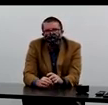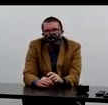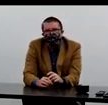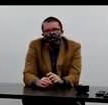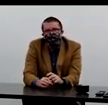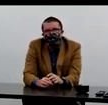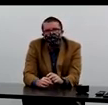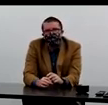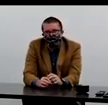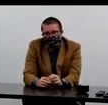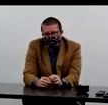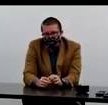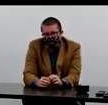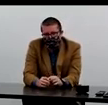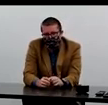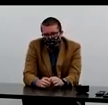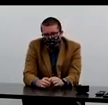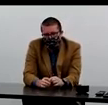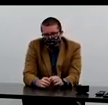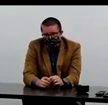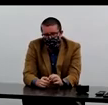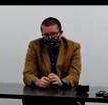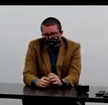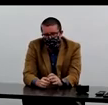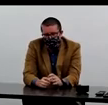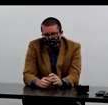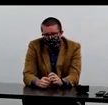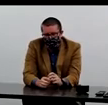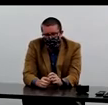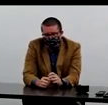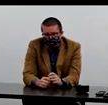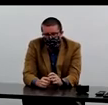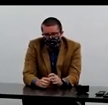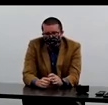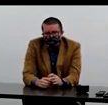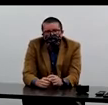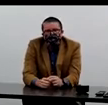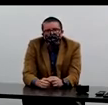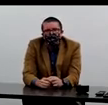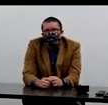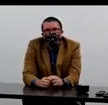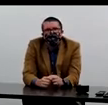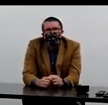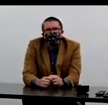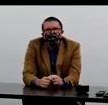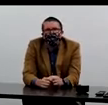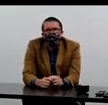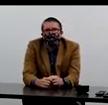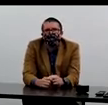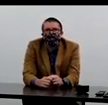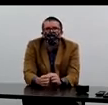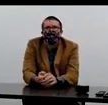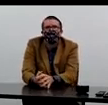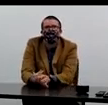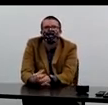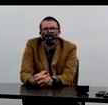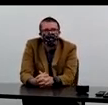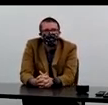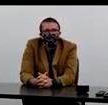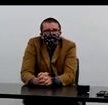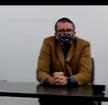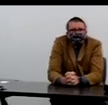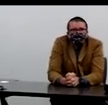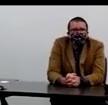we've had folks call for, well, you know, let's do herd immunity and not shut everything down.